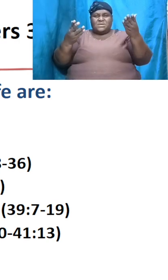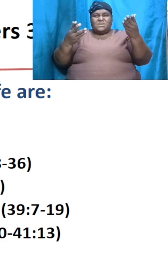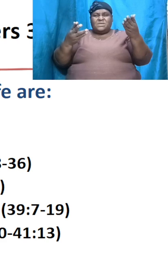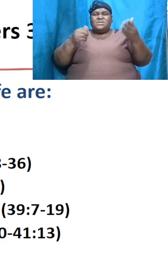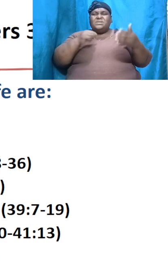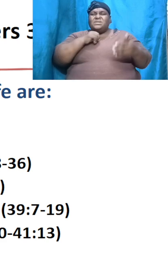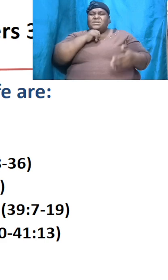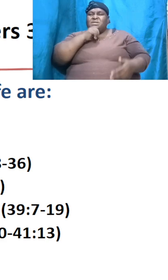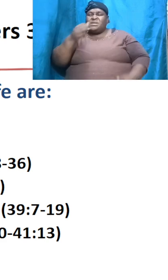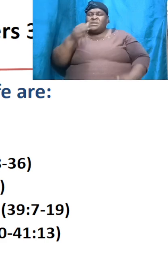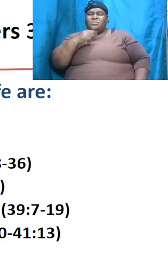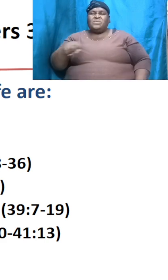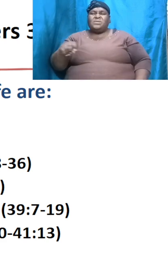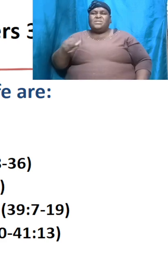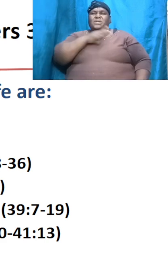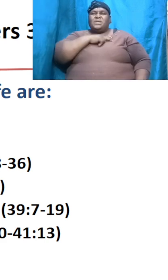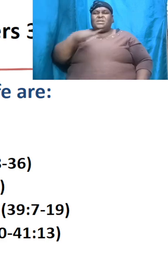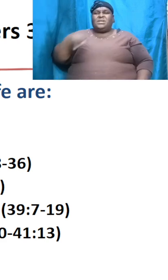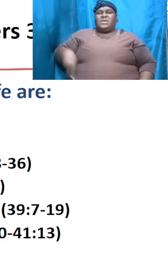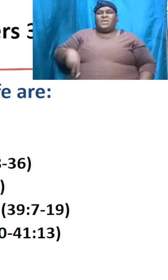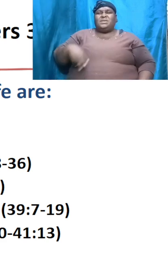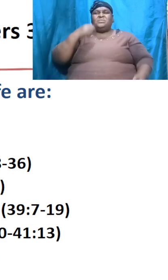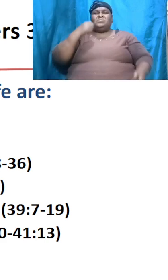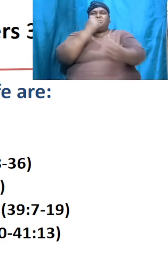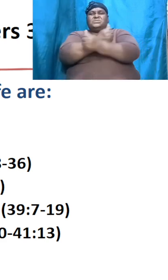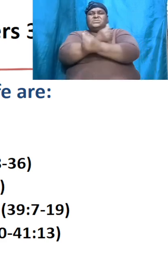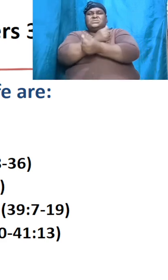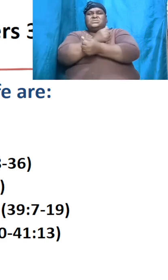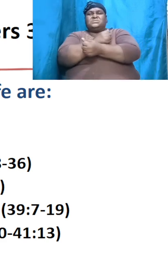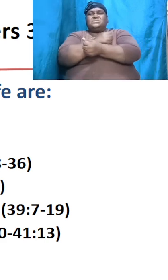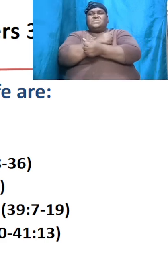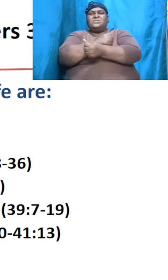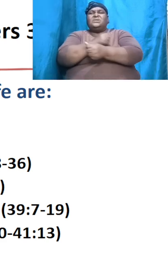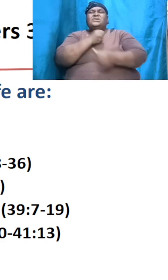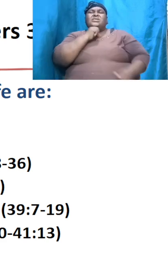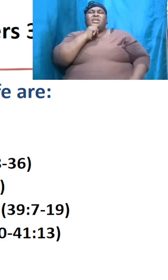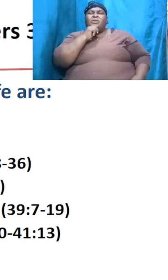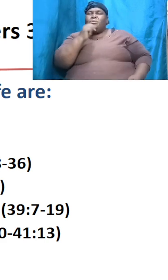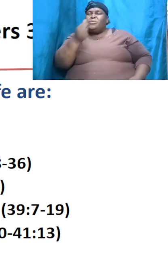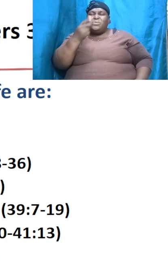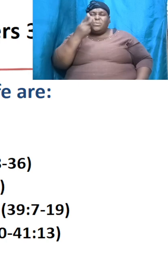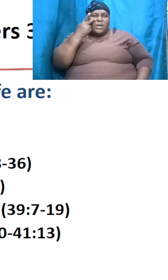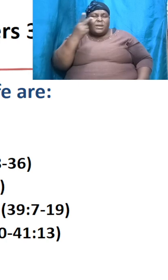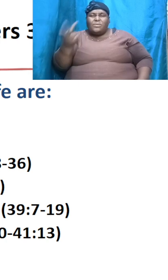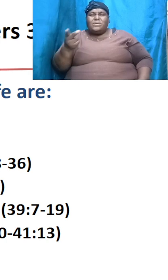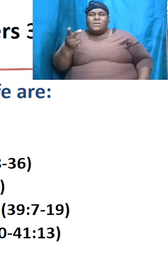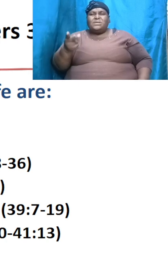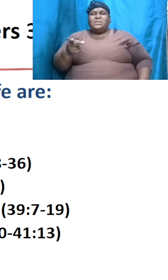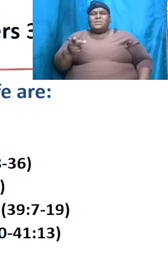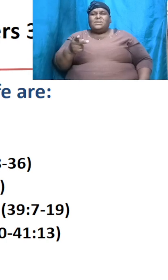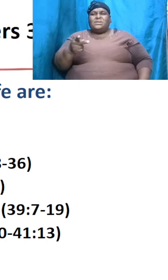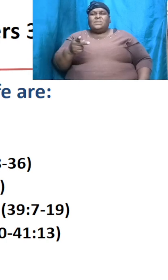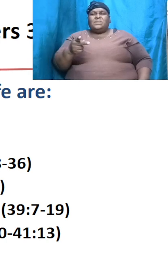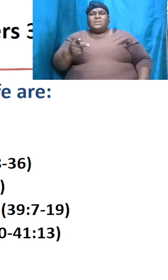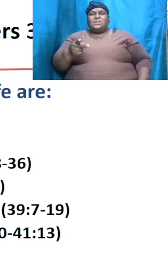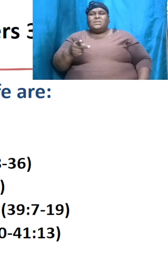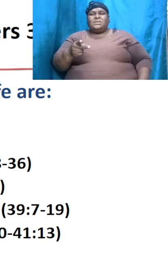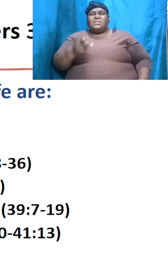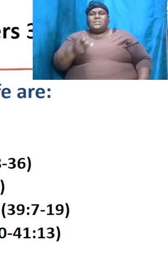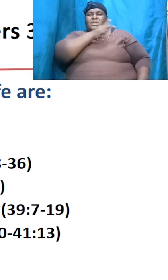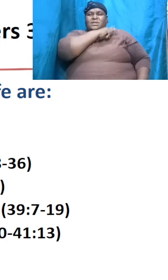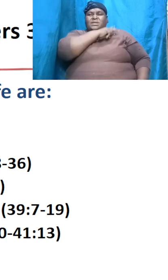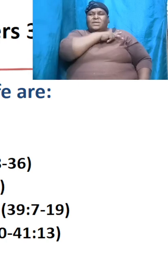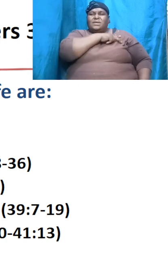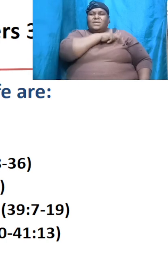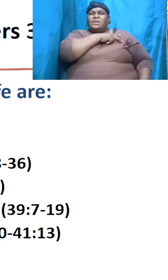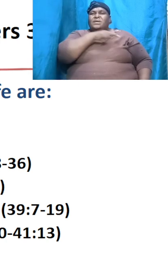that imprisoned him we're not looking at the fact that it was the mass Potiphar's wife that tempted him no